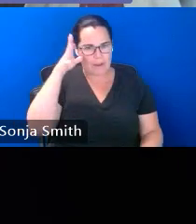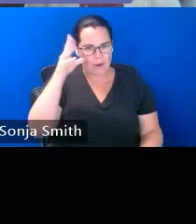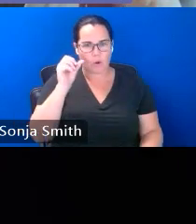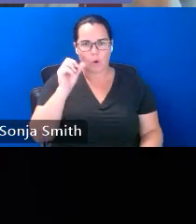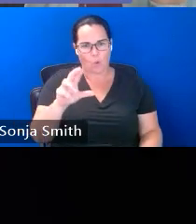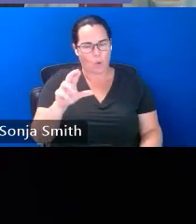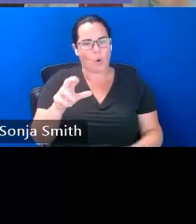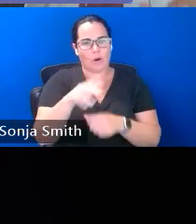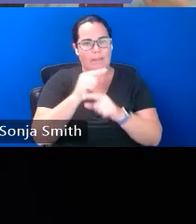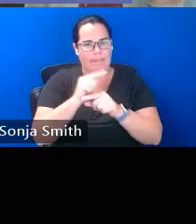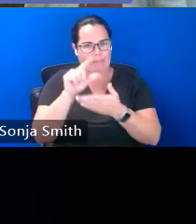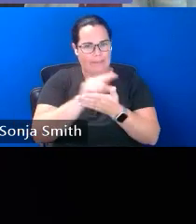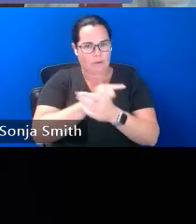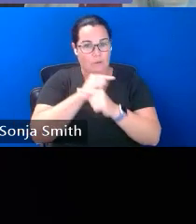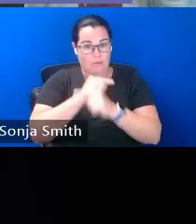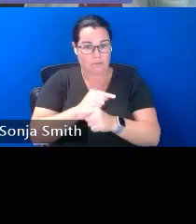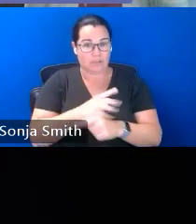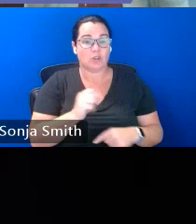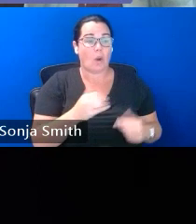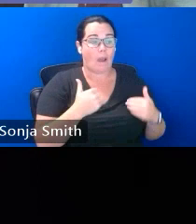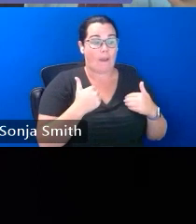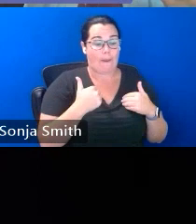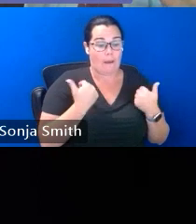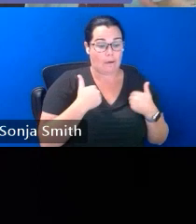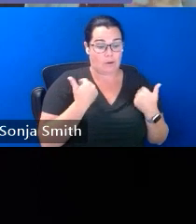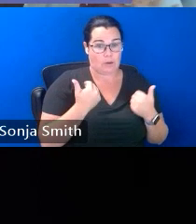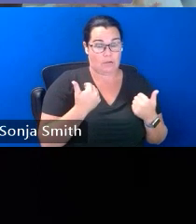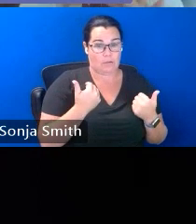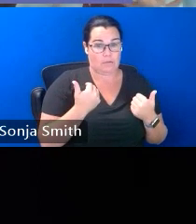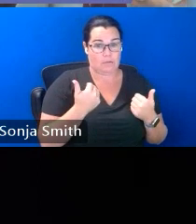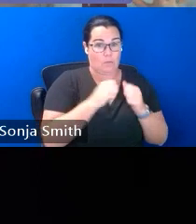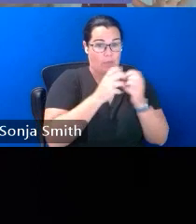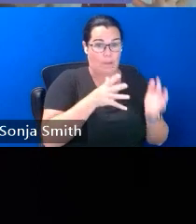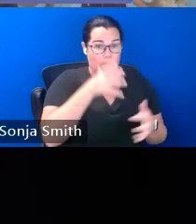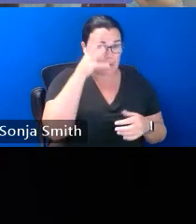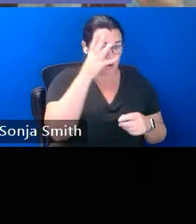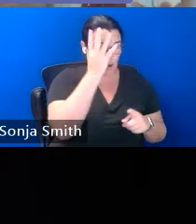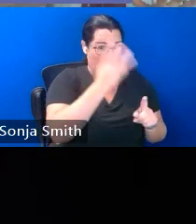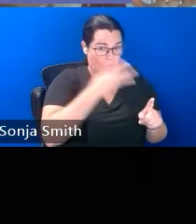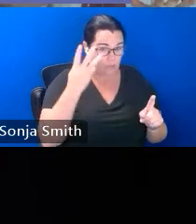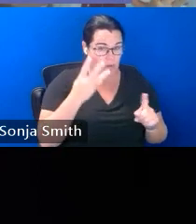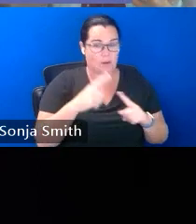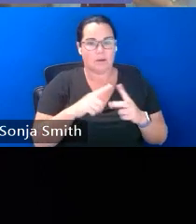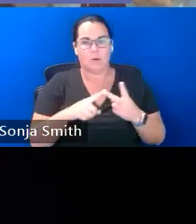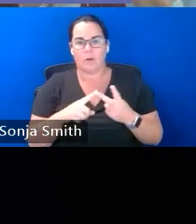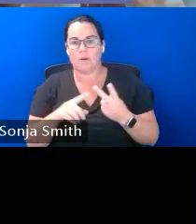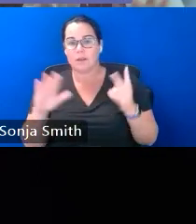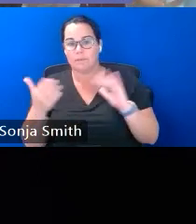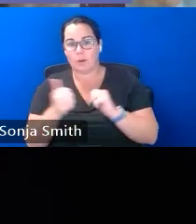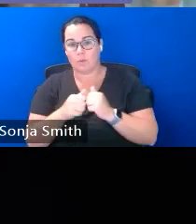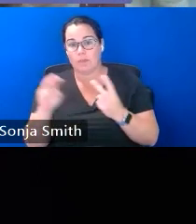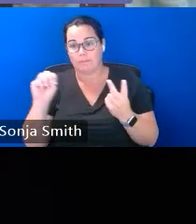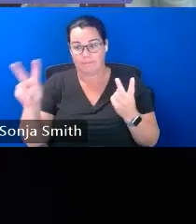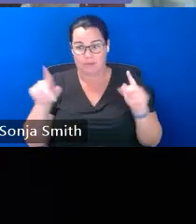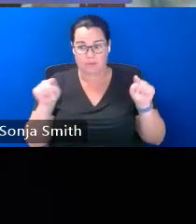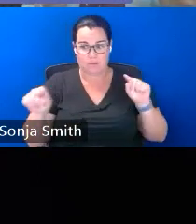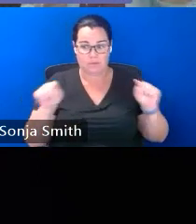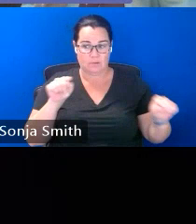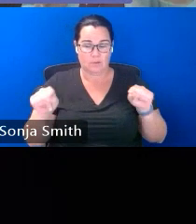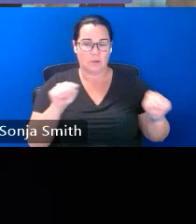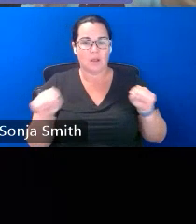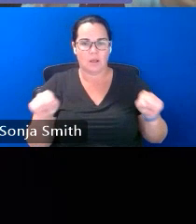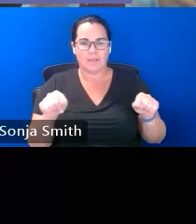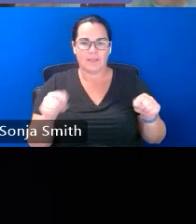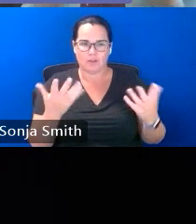with our unaccompanied youth who are unaccompanied immigrant youth and who are